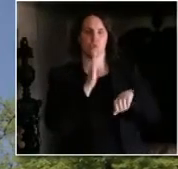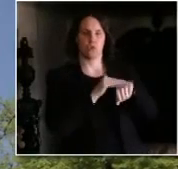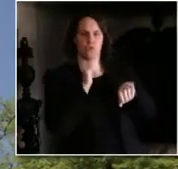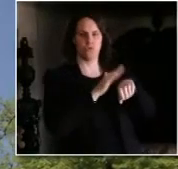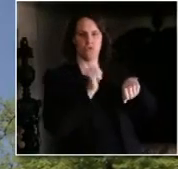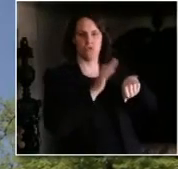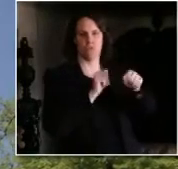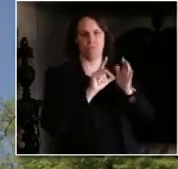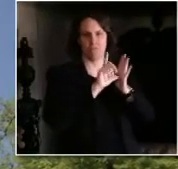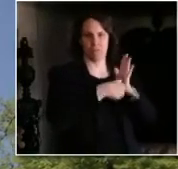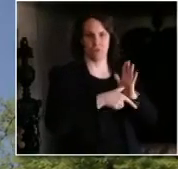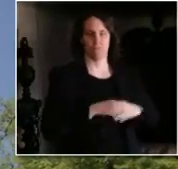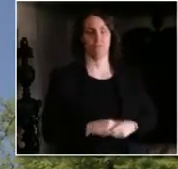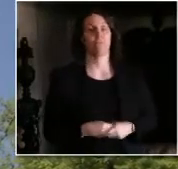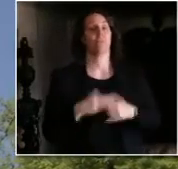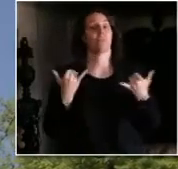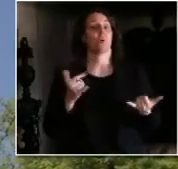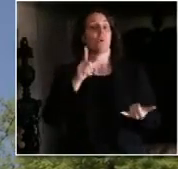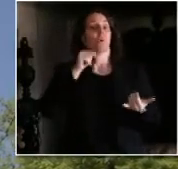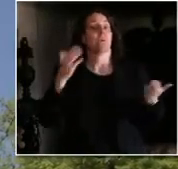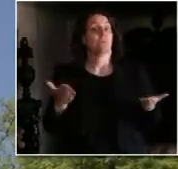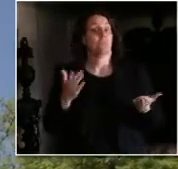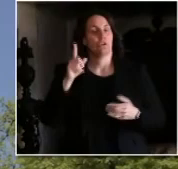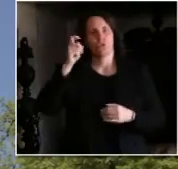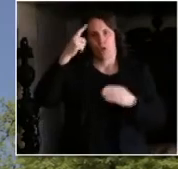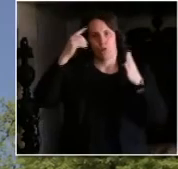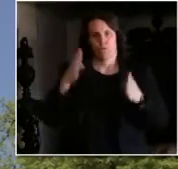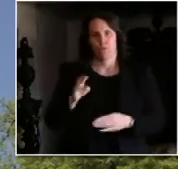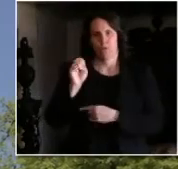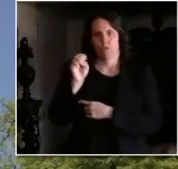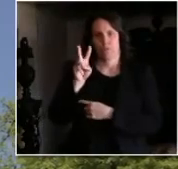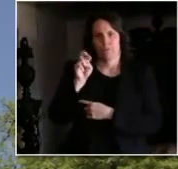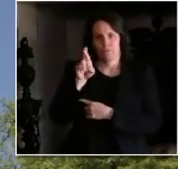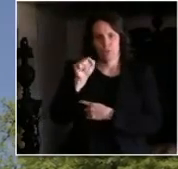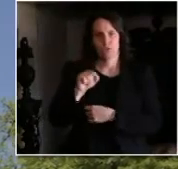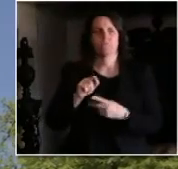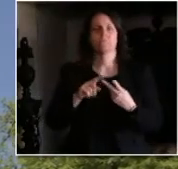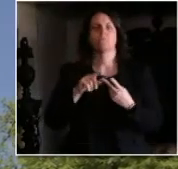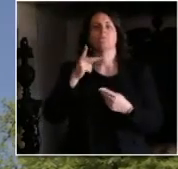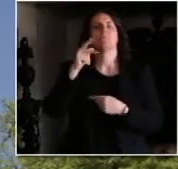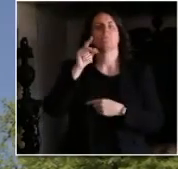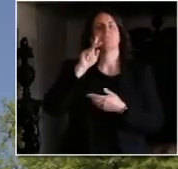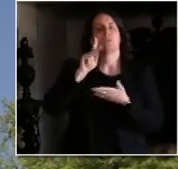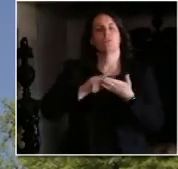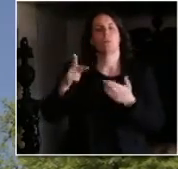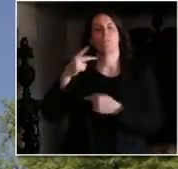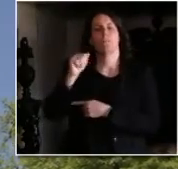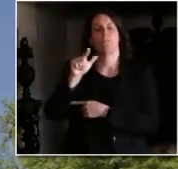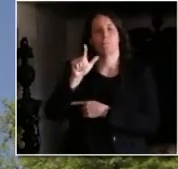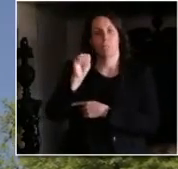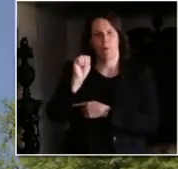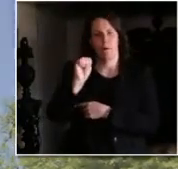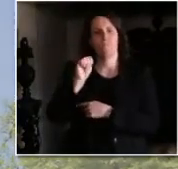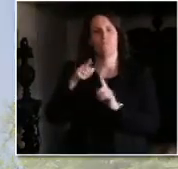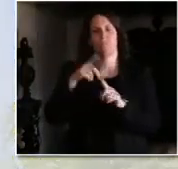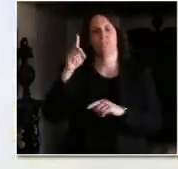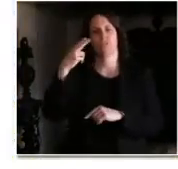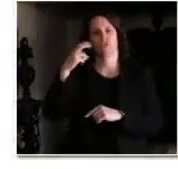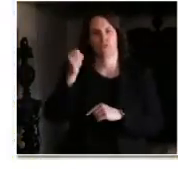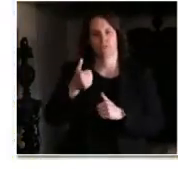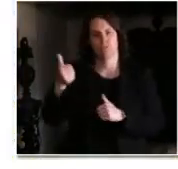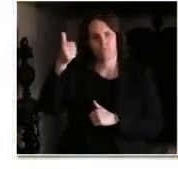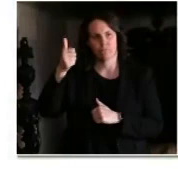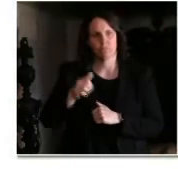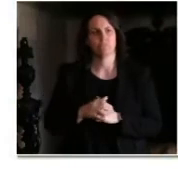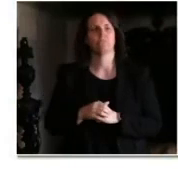Joining us for today's media briefing are Governor Tony Evers, DHS Secretary-Designee Andrea Palm, Secretary Missy Hughes,